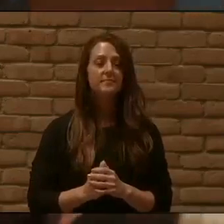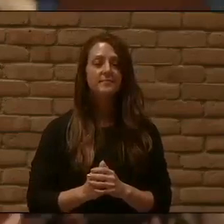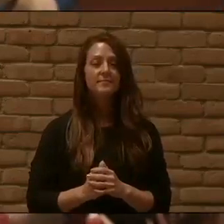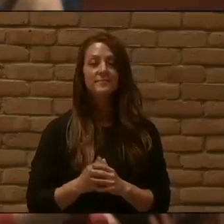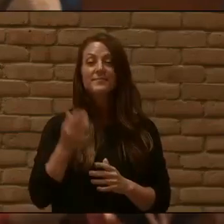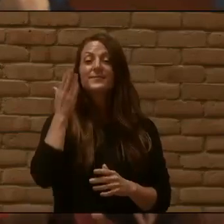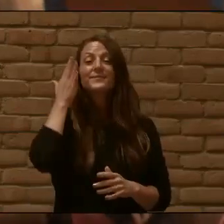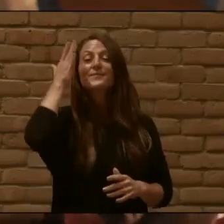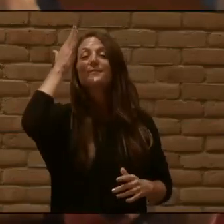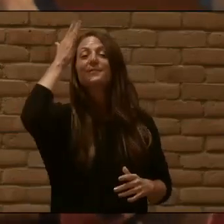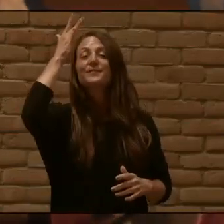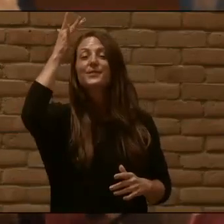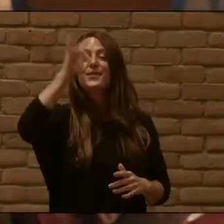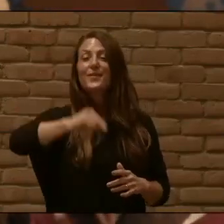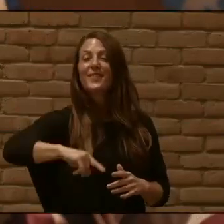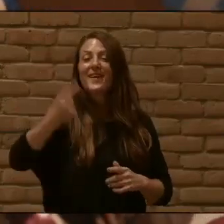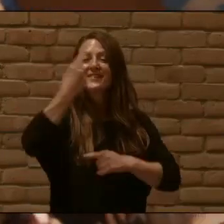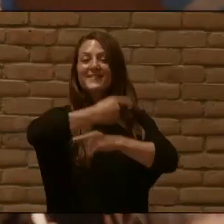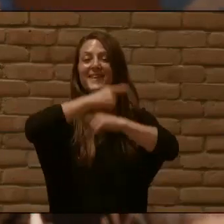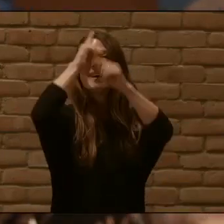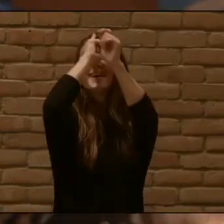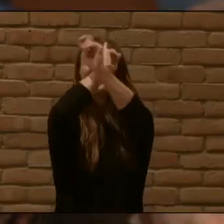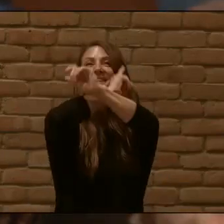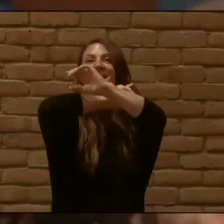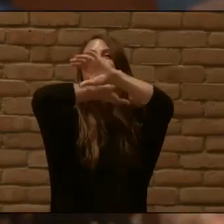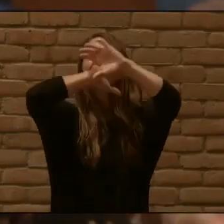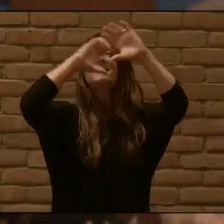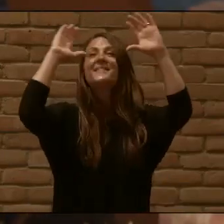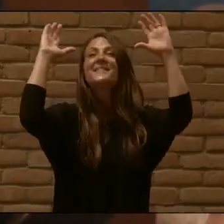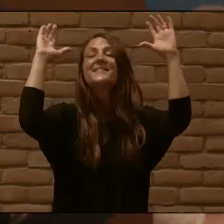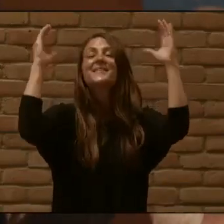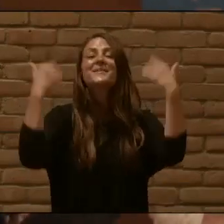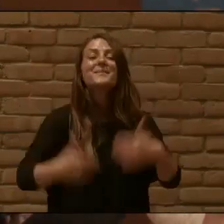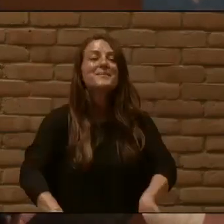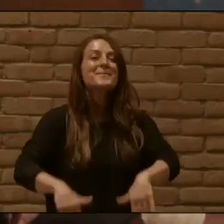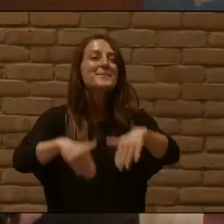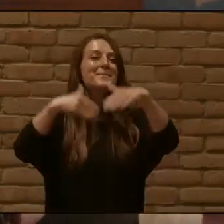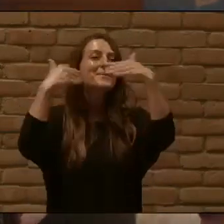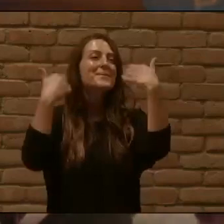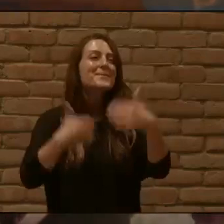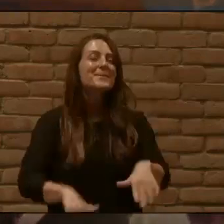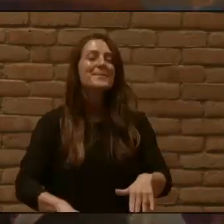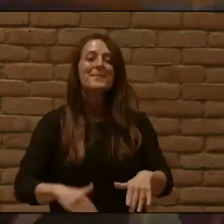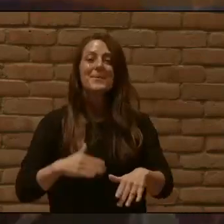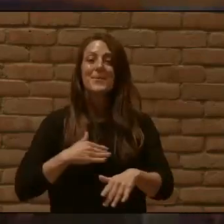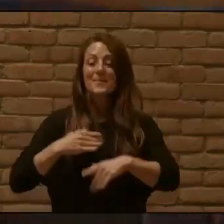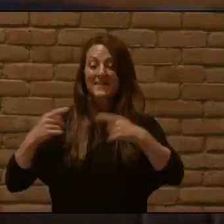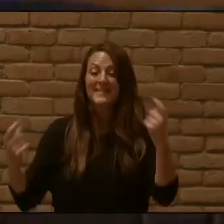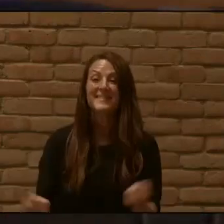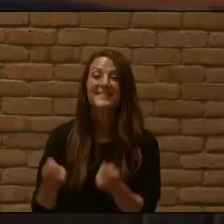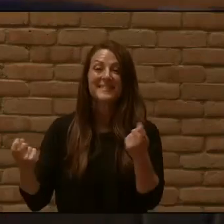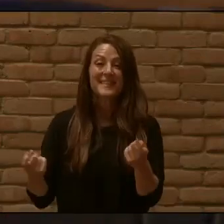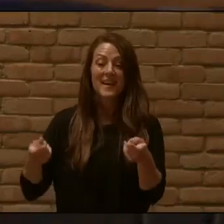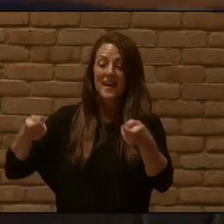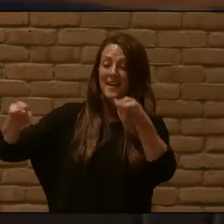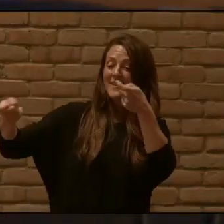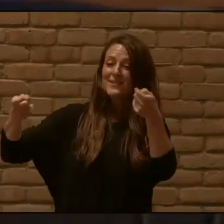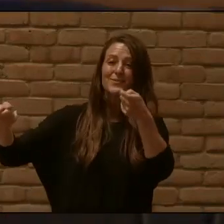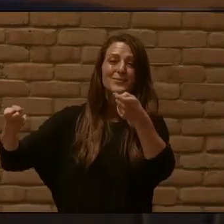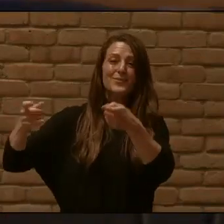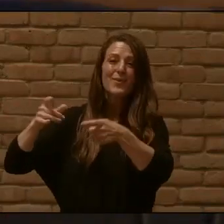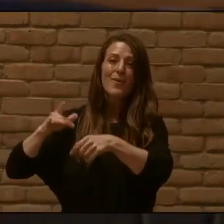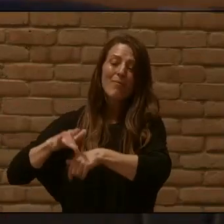O that day when free from sin I shall